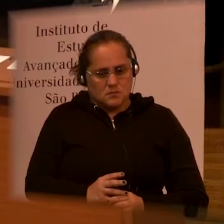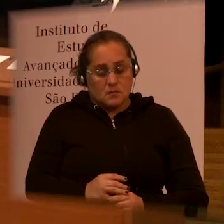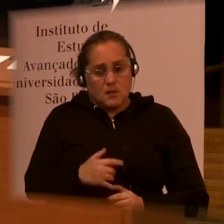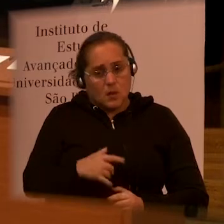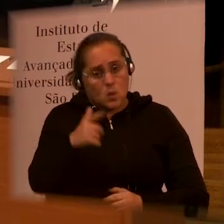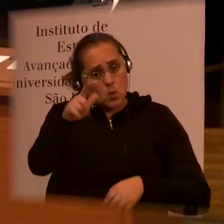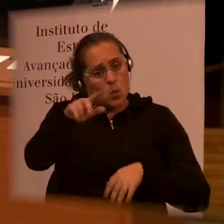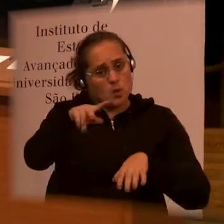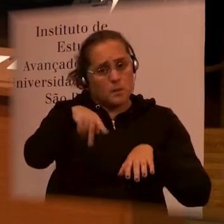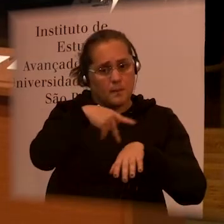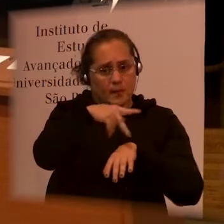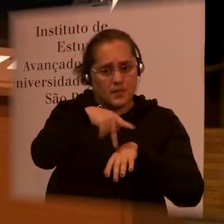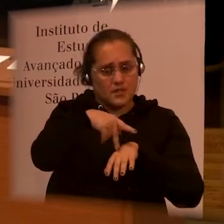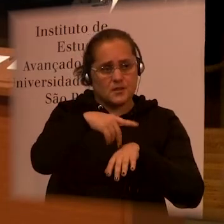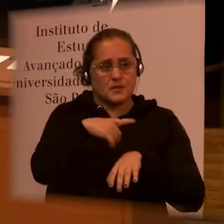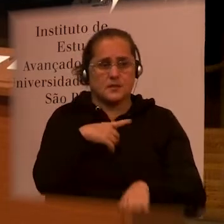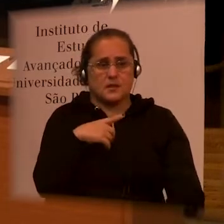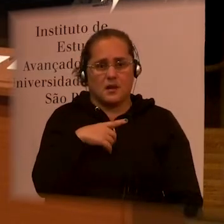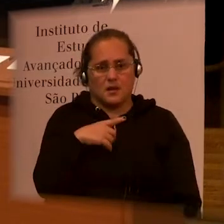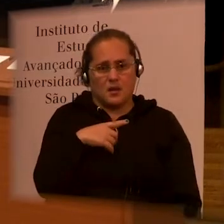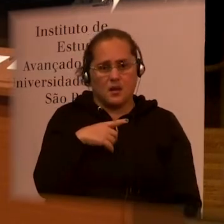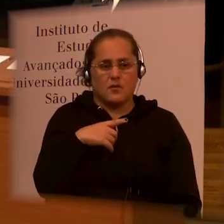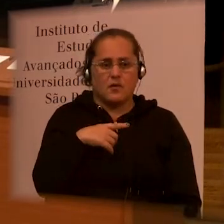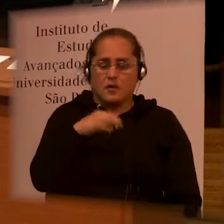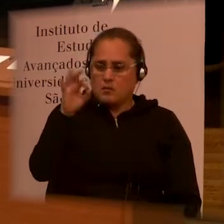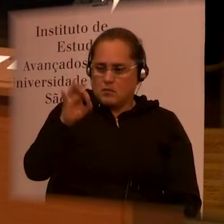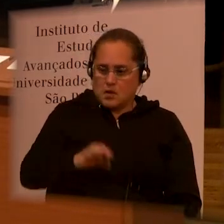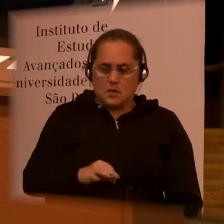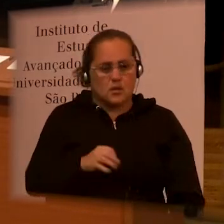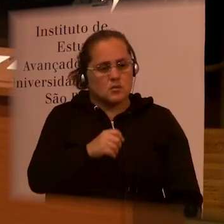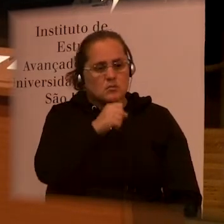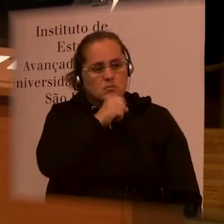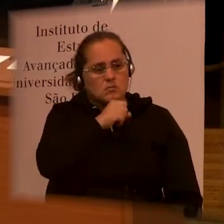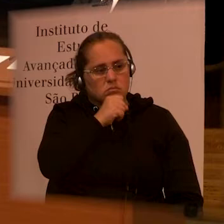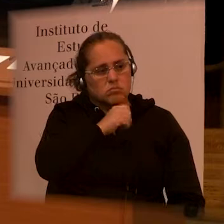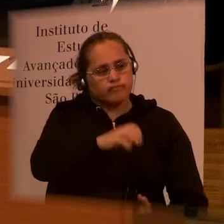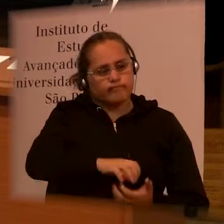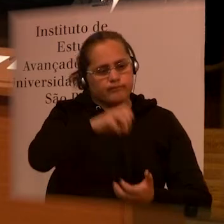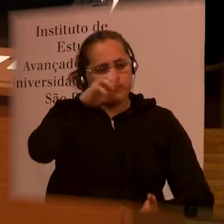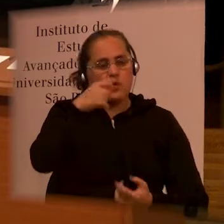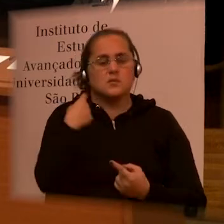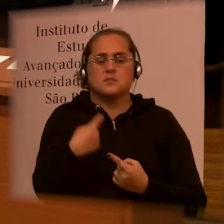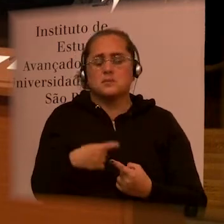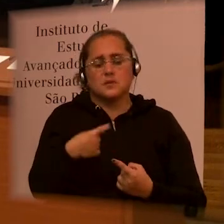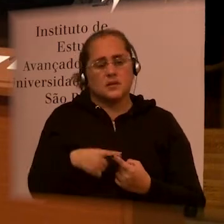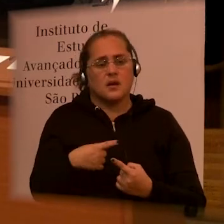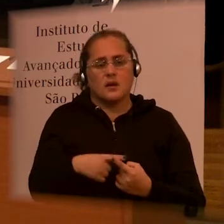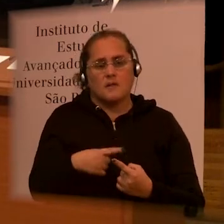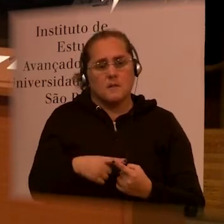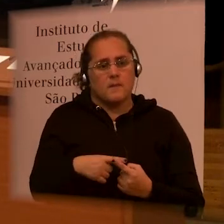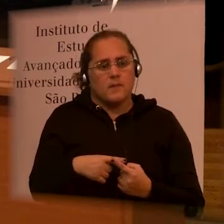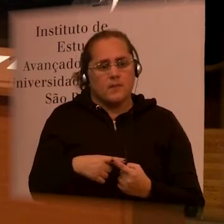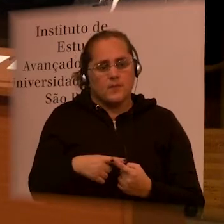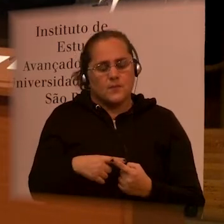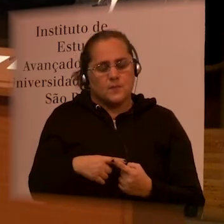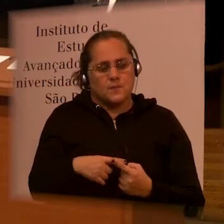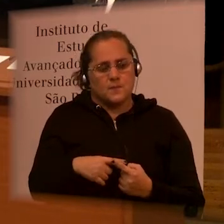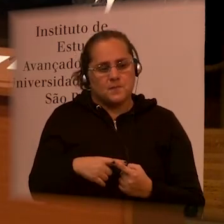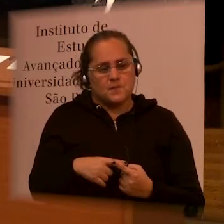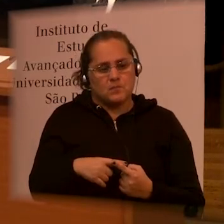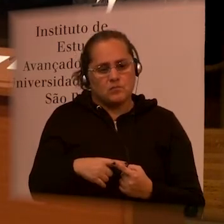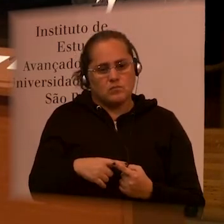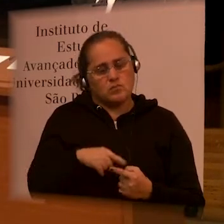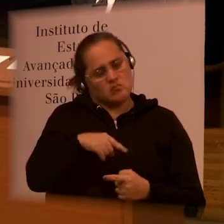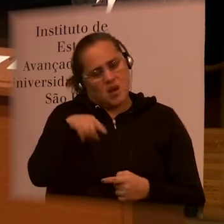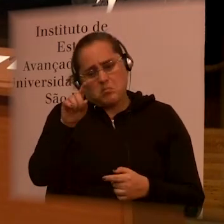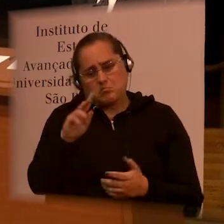disability in young people is very visible, because we recognize it as being disability. Whereas older people we don't necessarily see